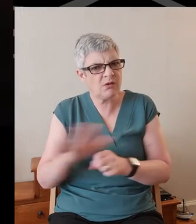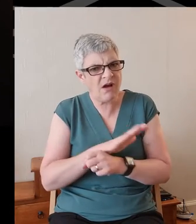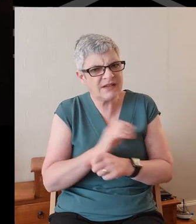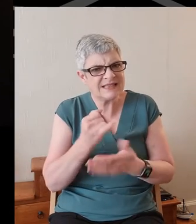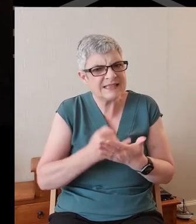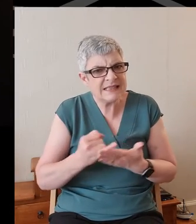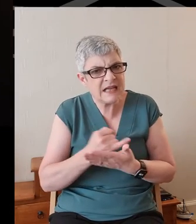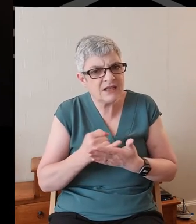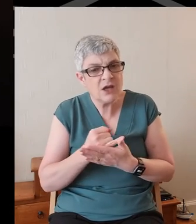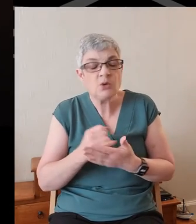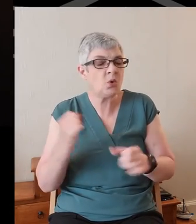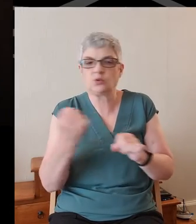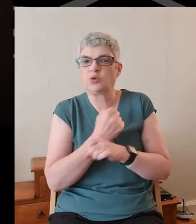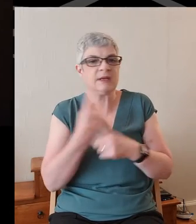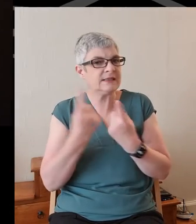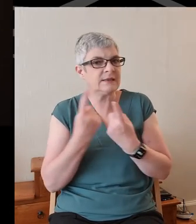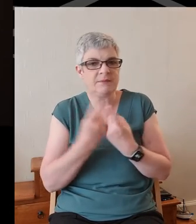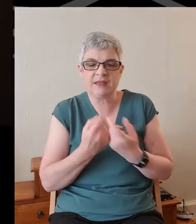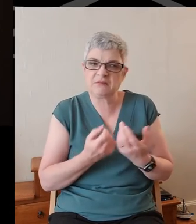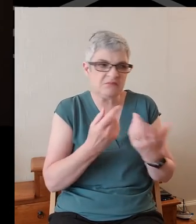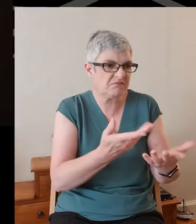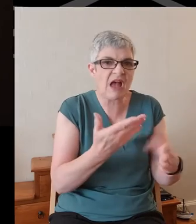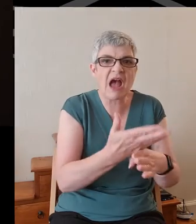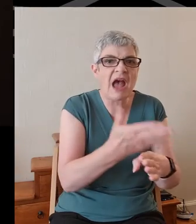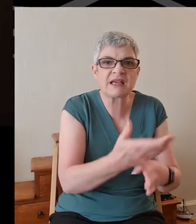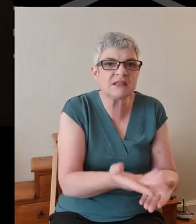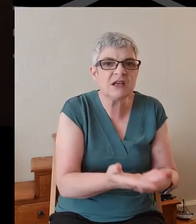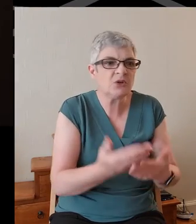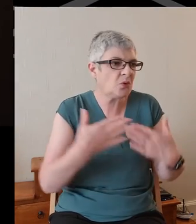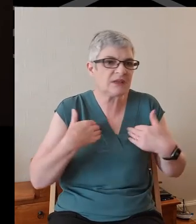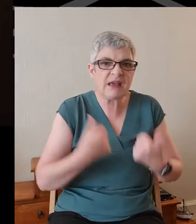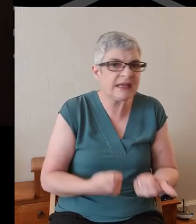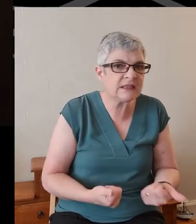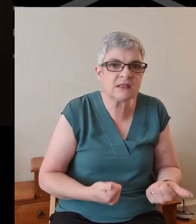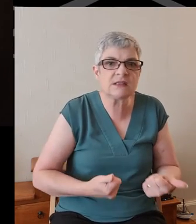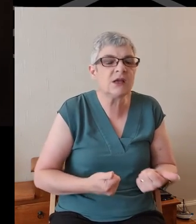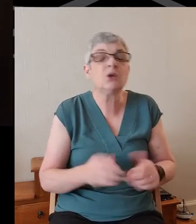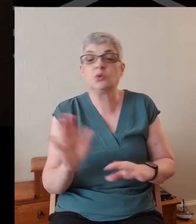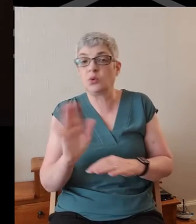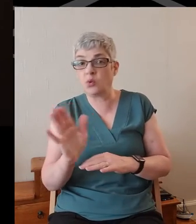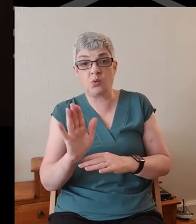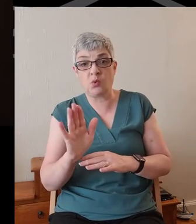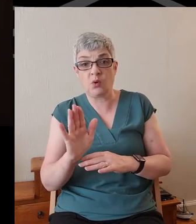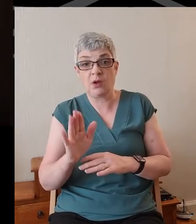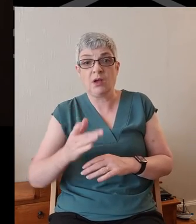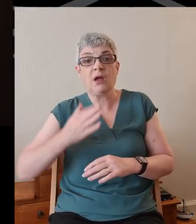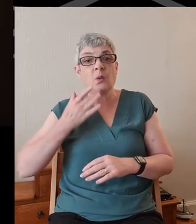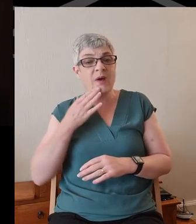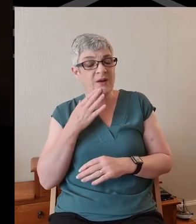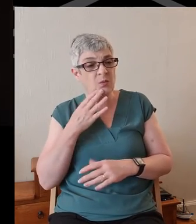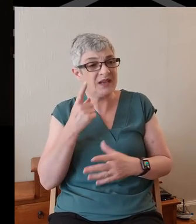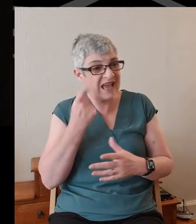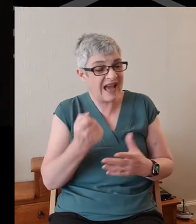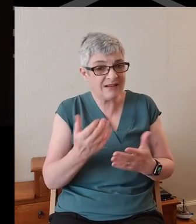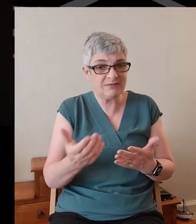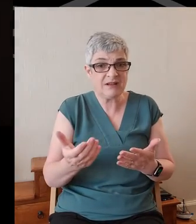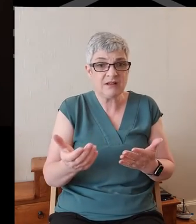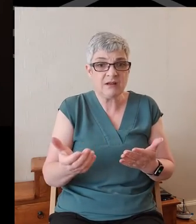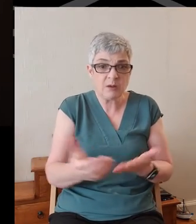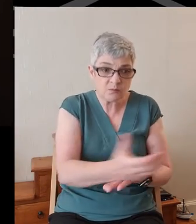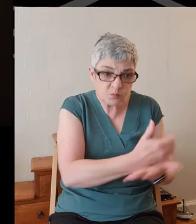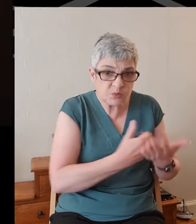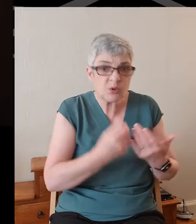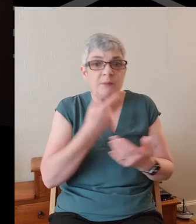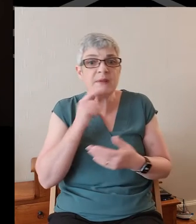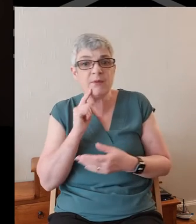sins is not doing something for someone else, not just a bit of kindness, but rather when we can win people or win people back to the